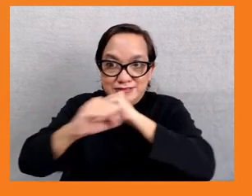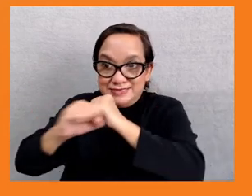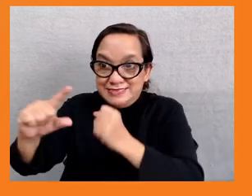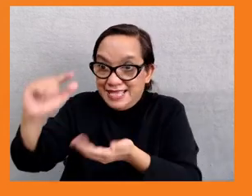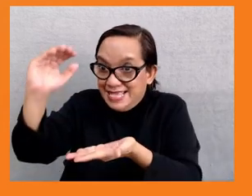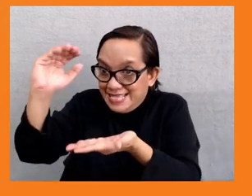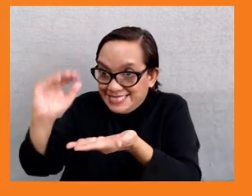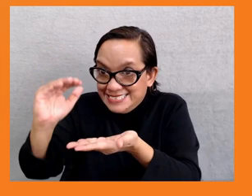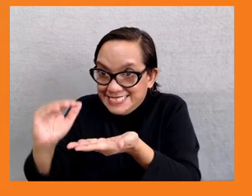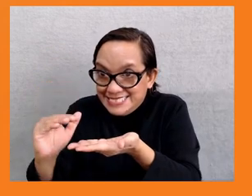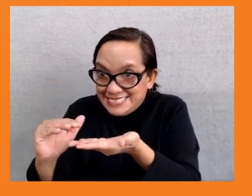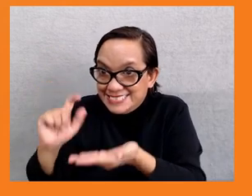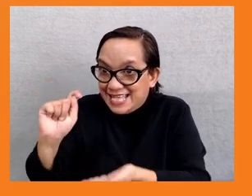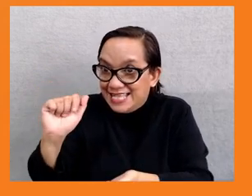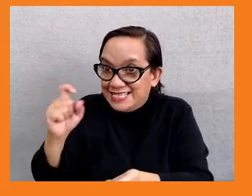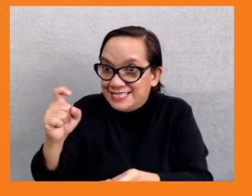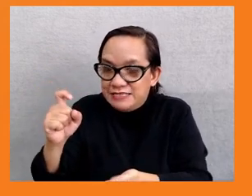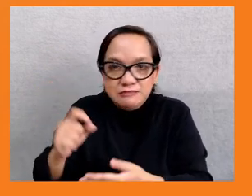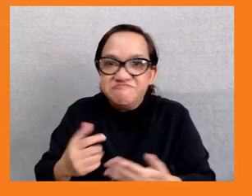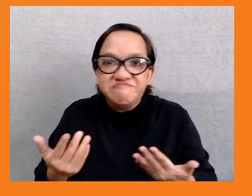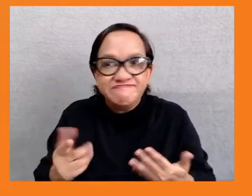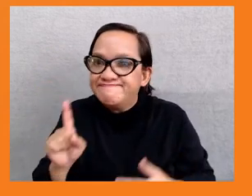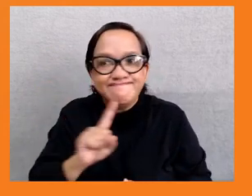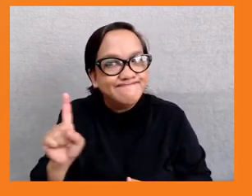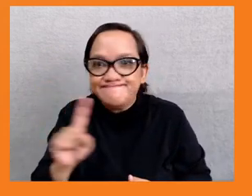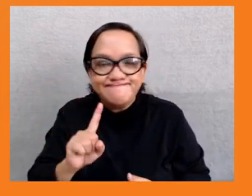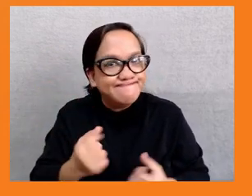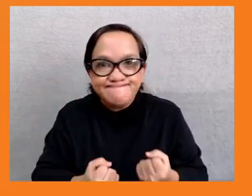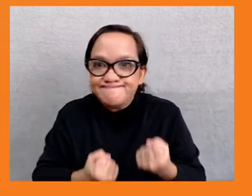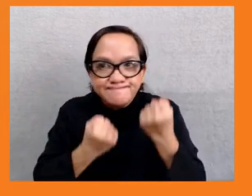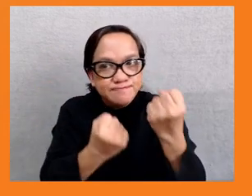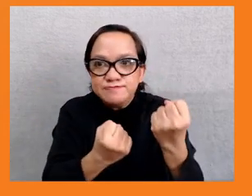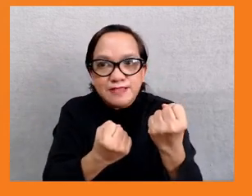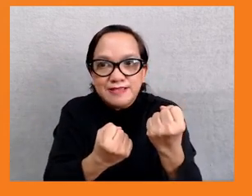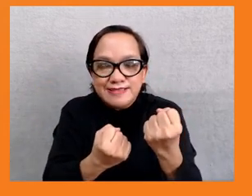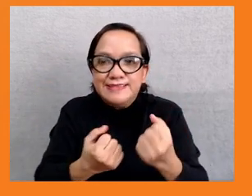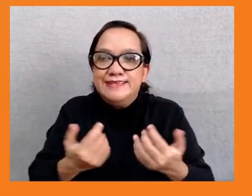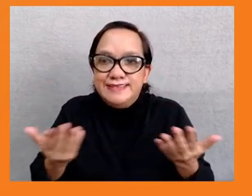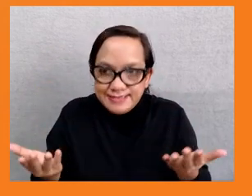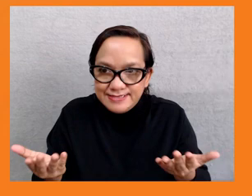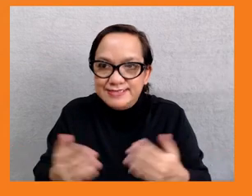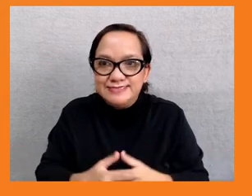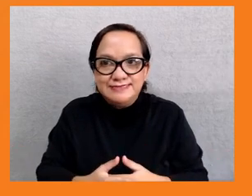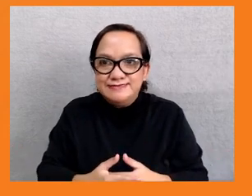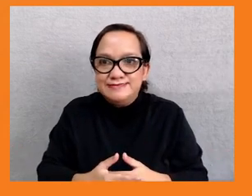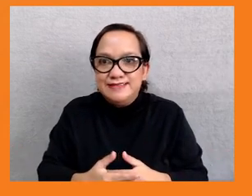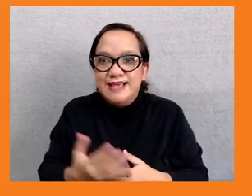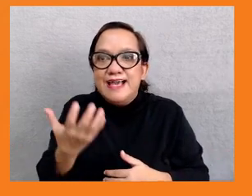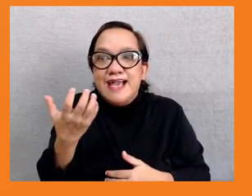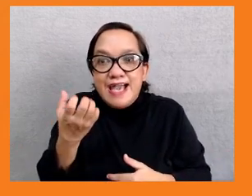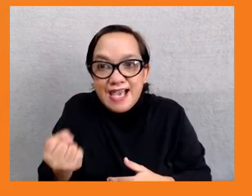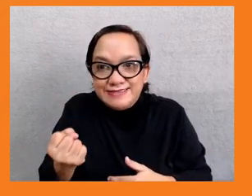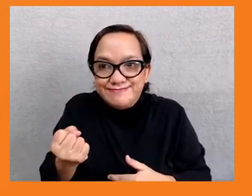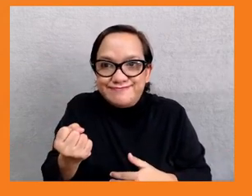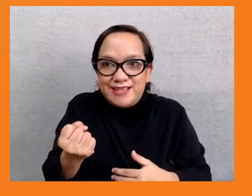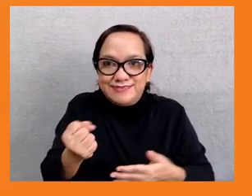suggest that there was a disincentive from high tax levels until you got up to tax rates of in excess of 40 to